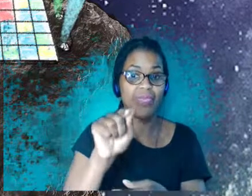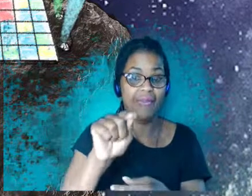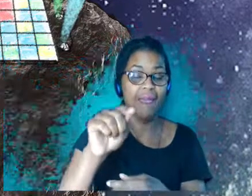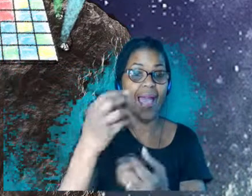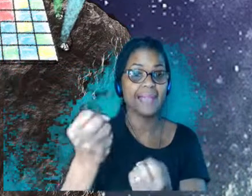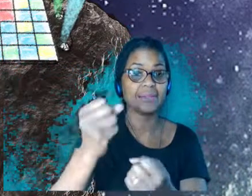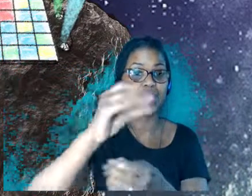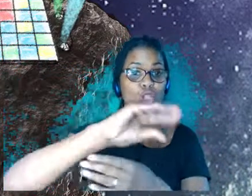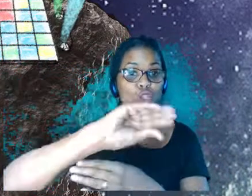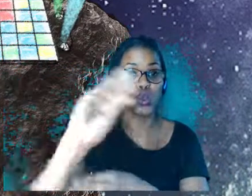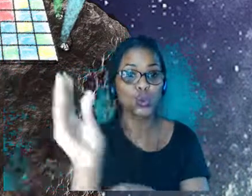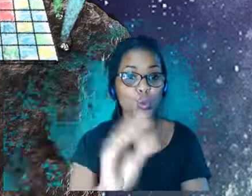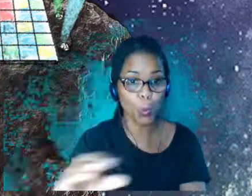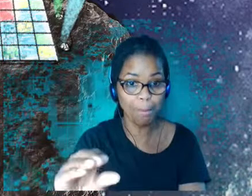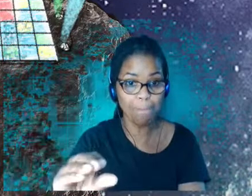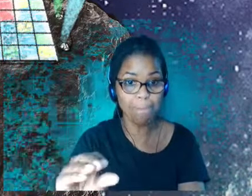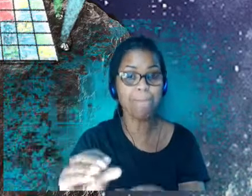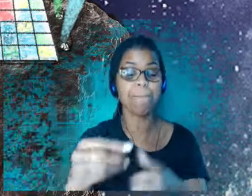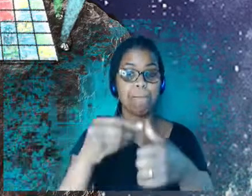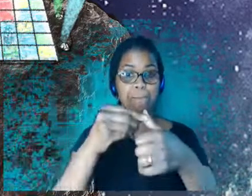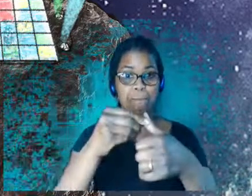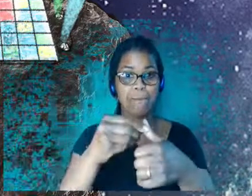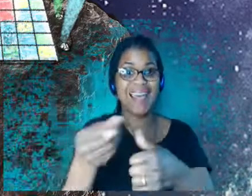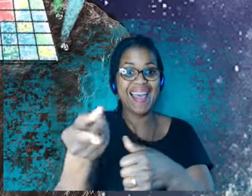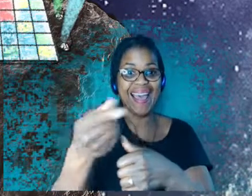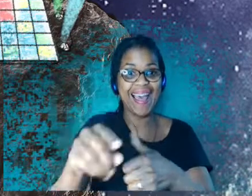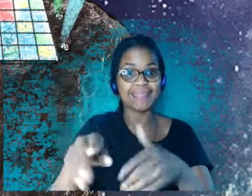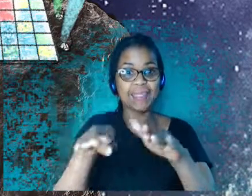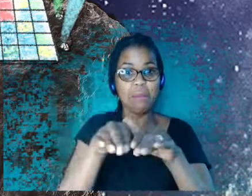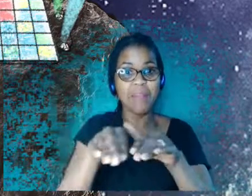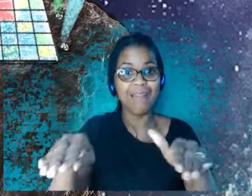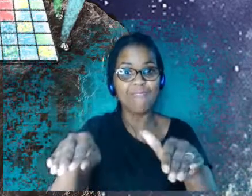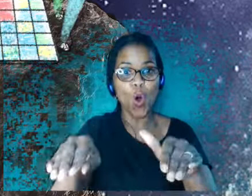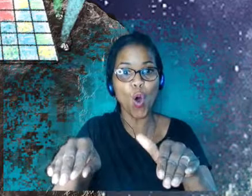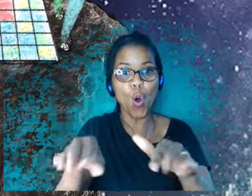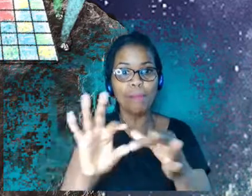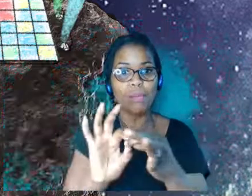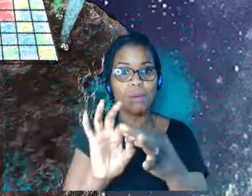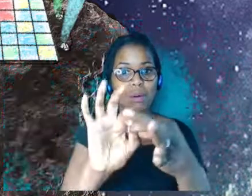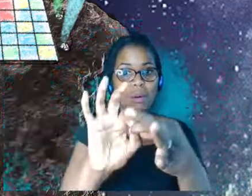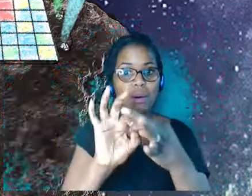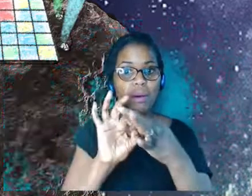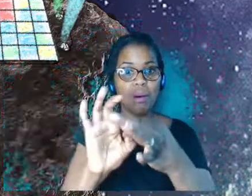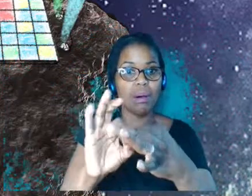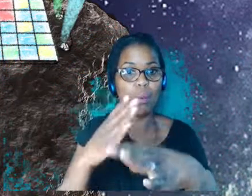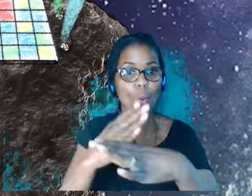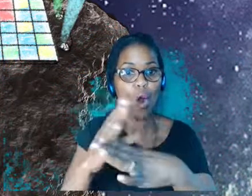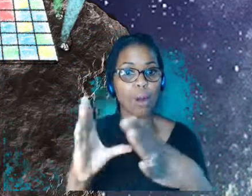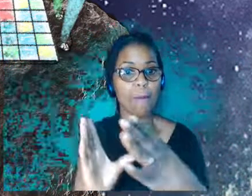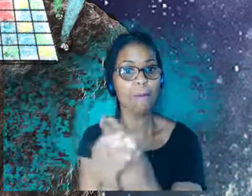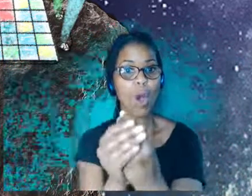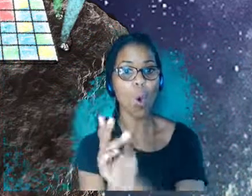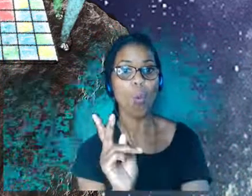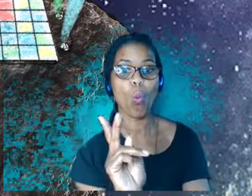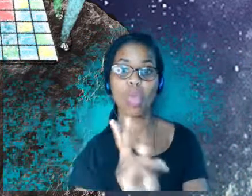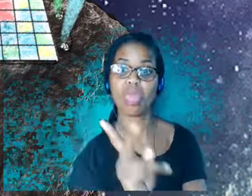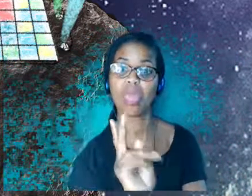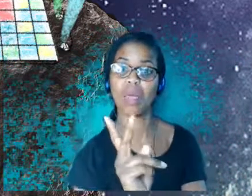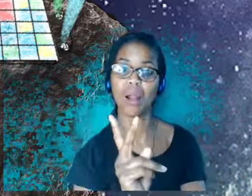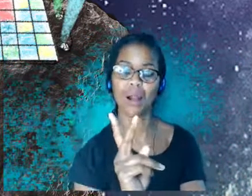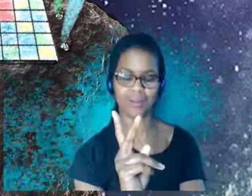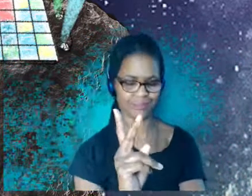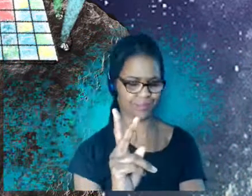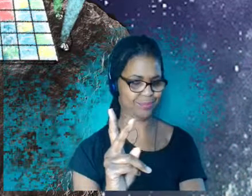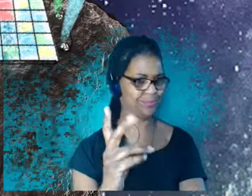pivoted to this platform. And it was. Yeah, it was just a wonderful experiencing having like live actors